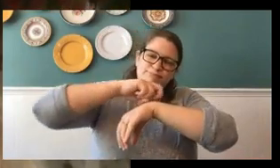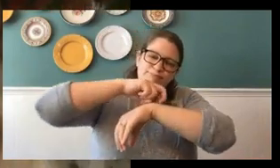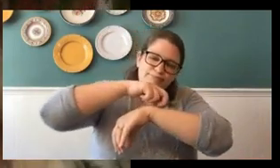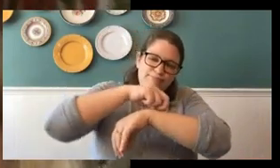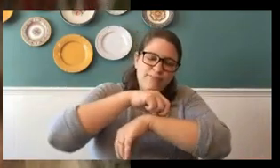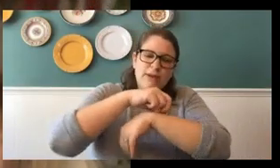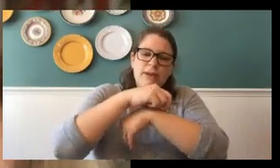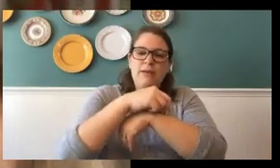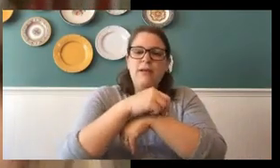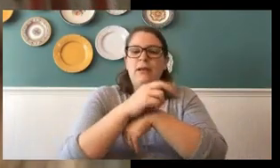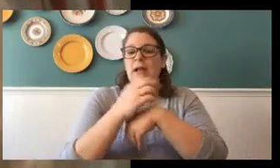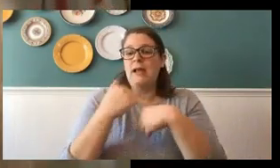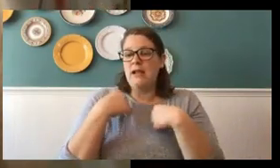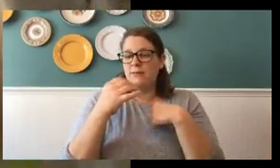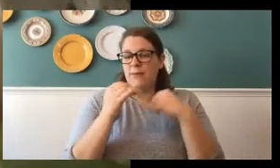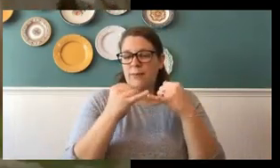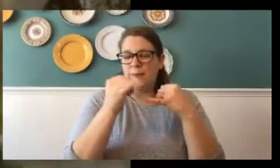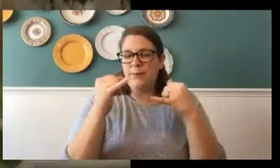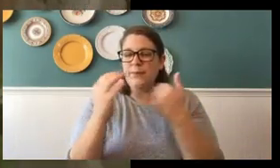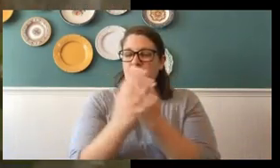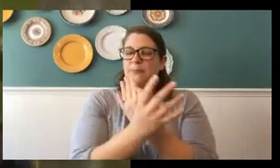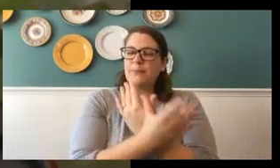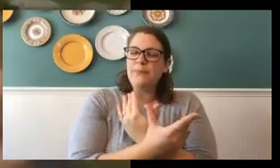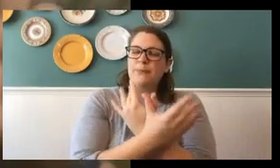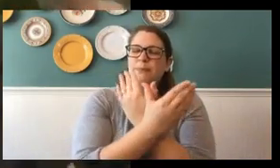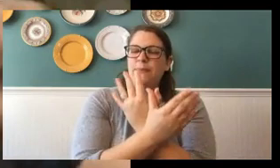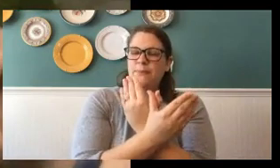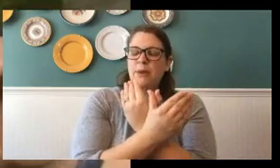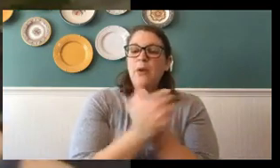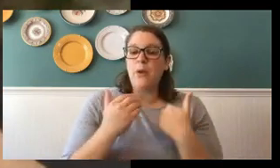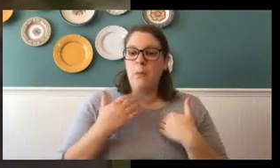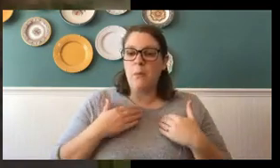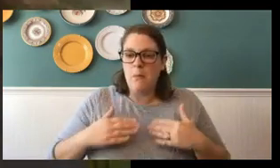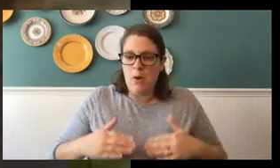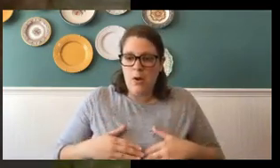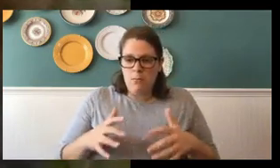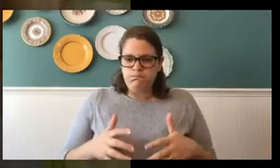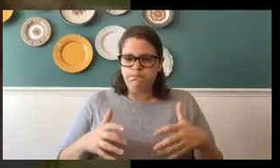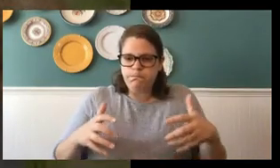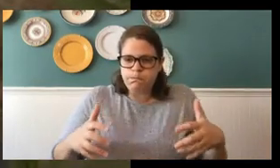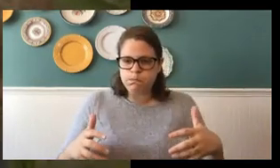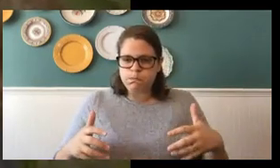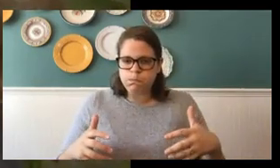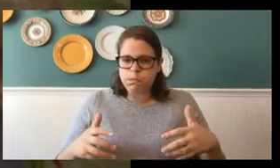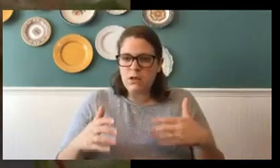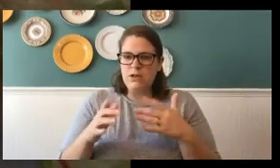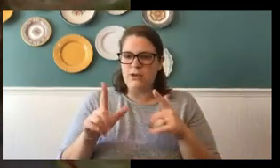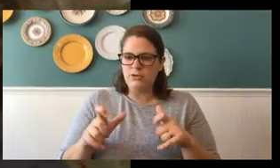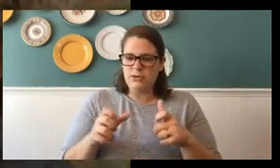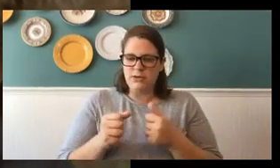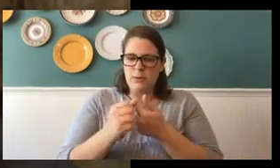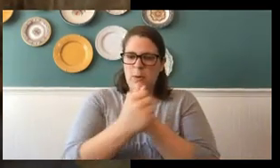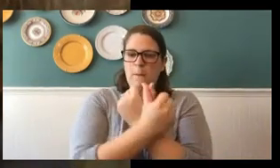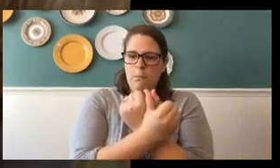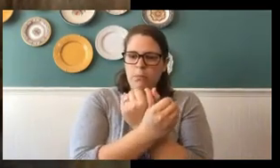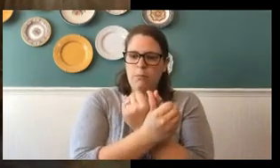there's tiny veins in her wings and her body is super duper chubby. So what she has to do is she has to pump and